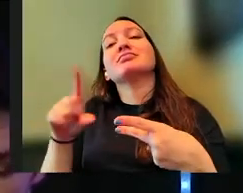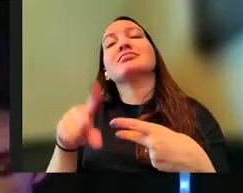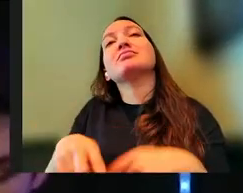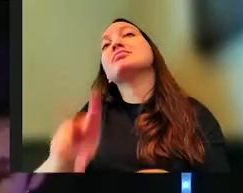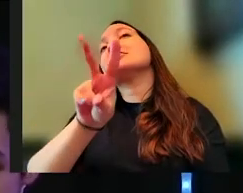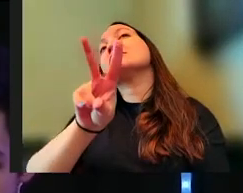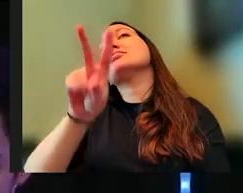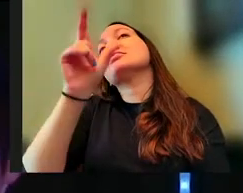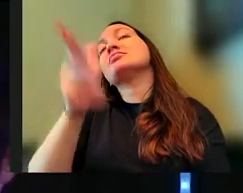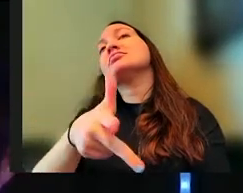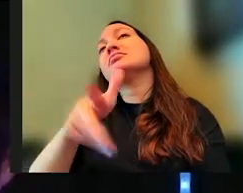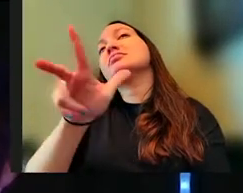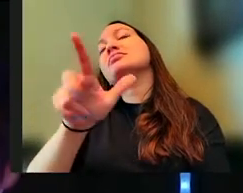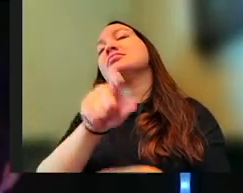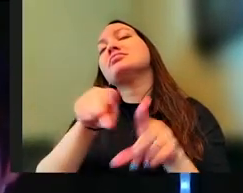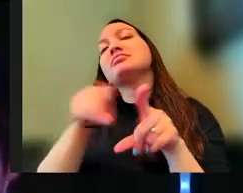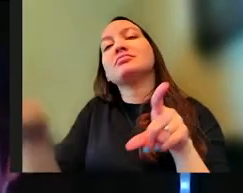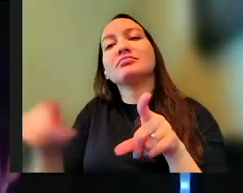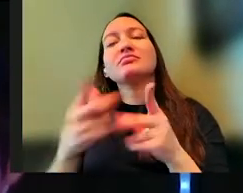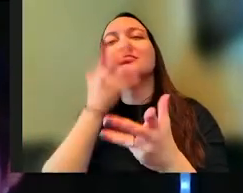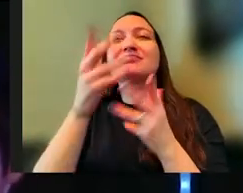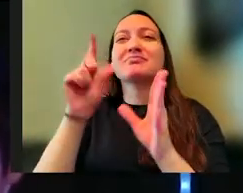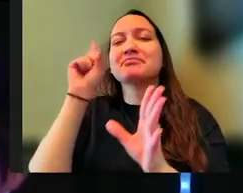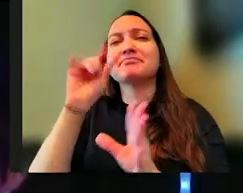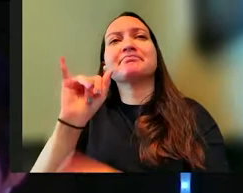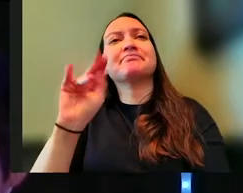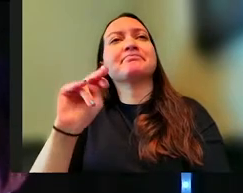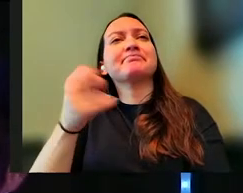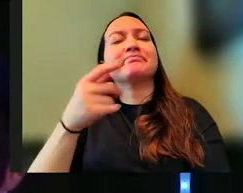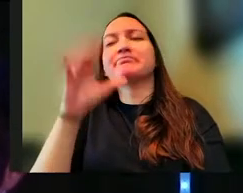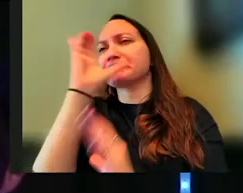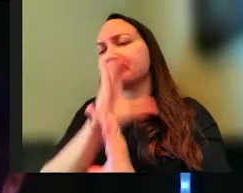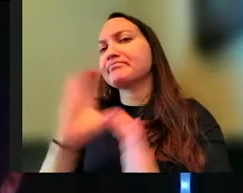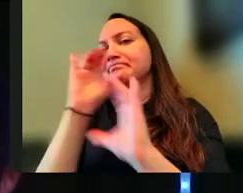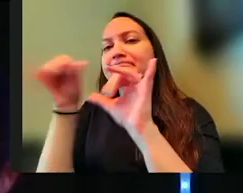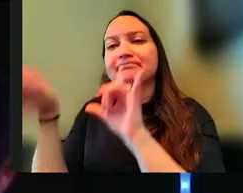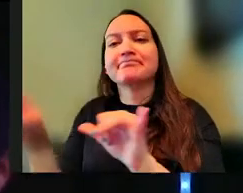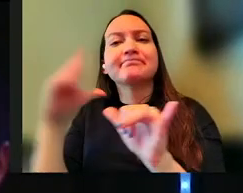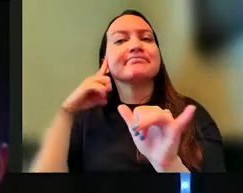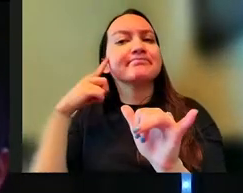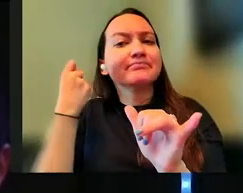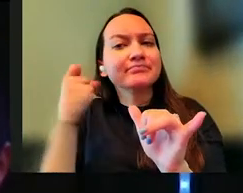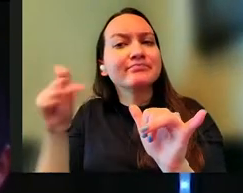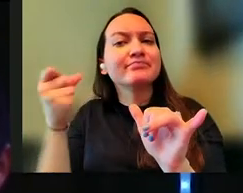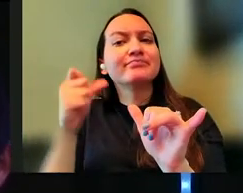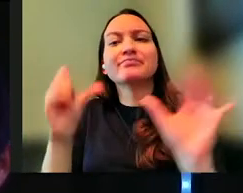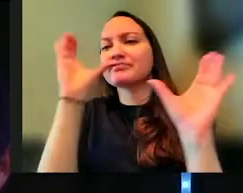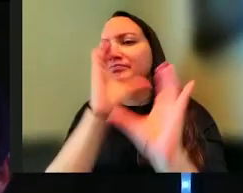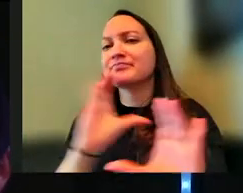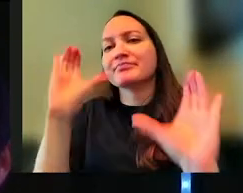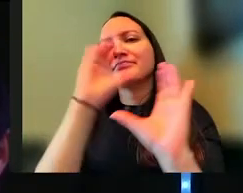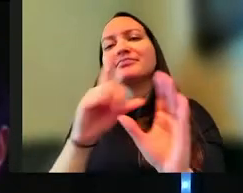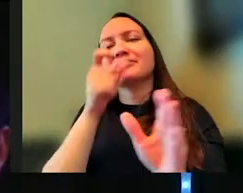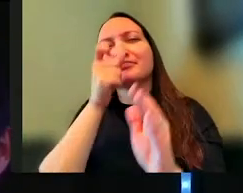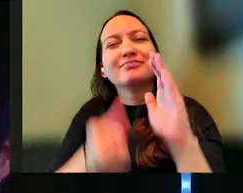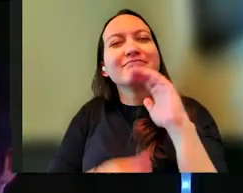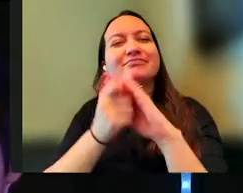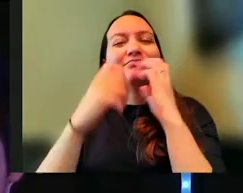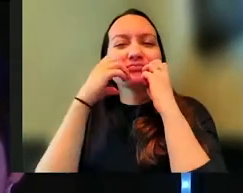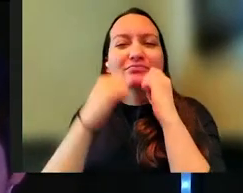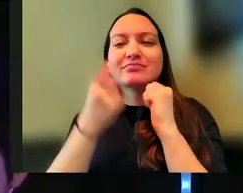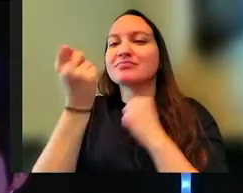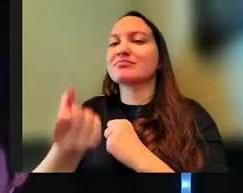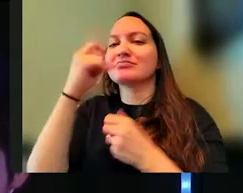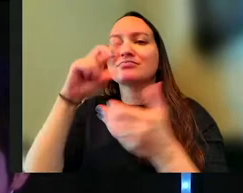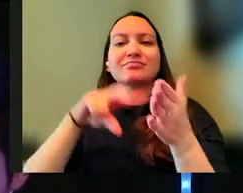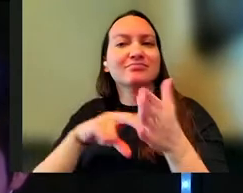Cry out for insight and ask for understanding. Search for them as you would for silver. Seek them like hidden treasures. Then you'll understand what it